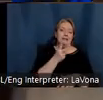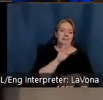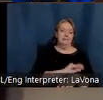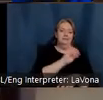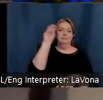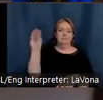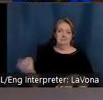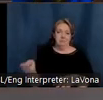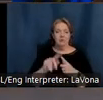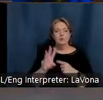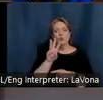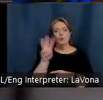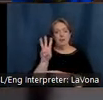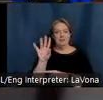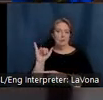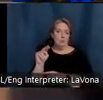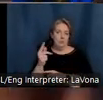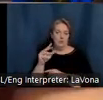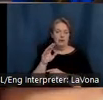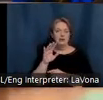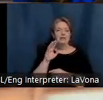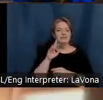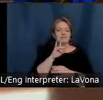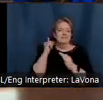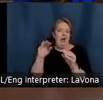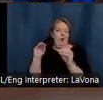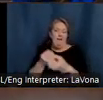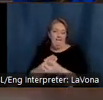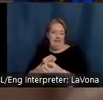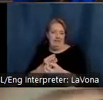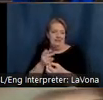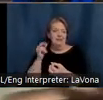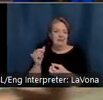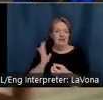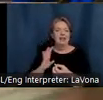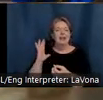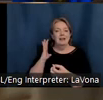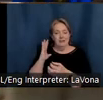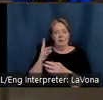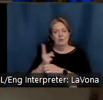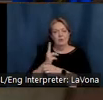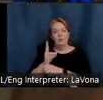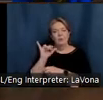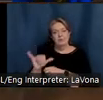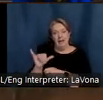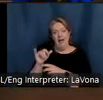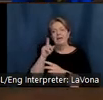office spaces today. Those offices were used before our visitor center was built in 2019.